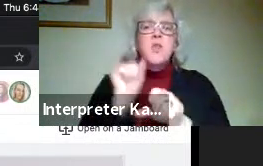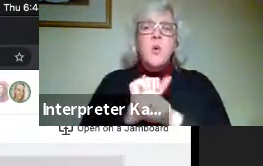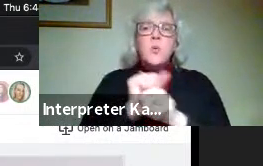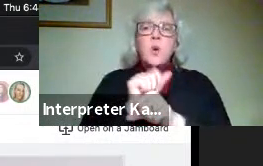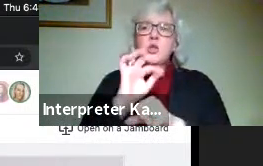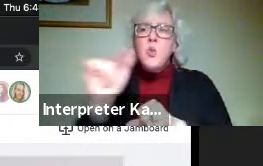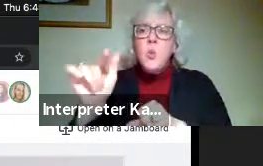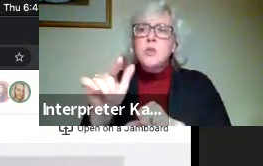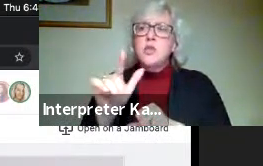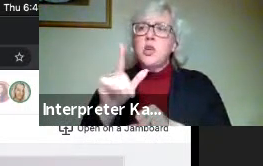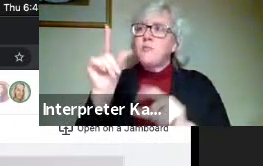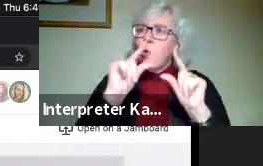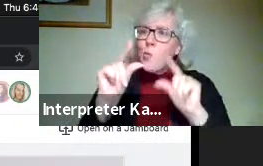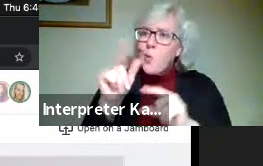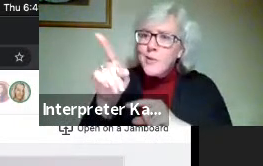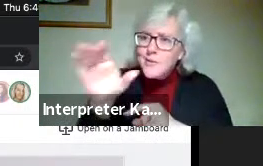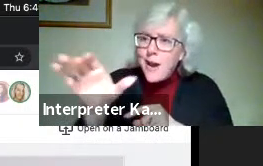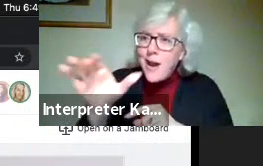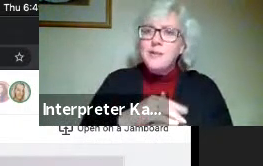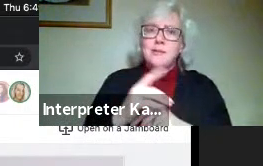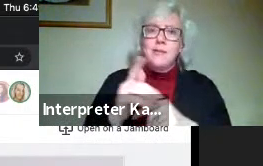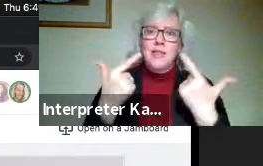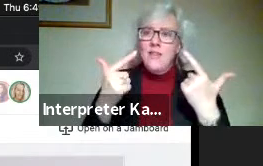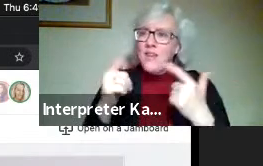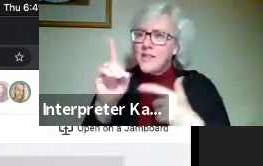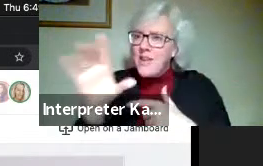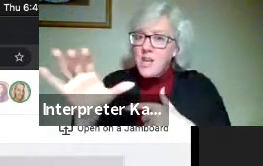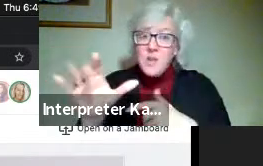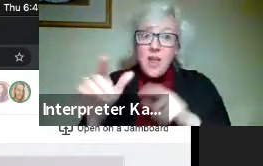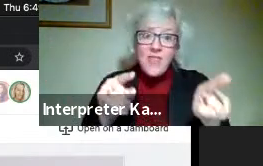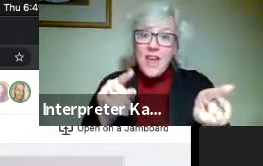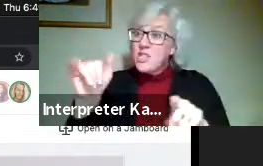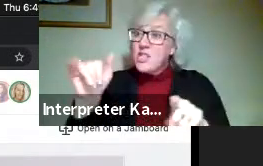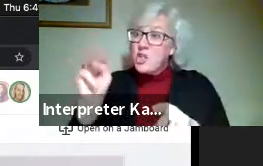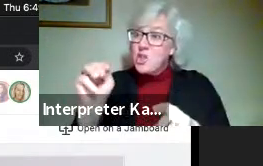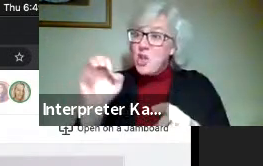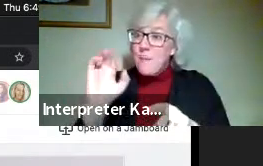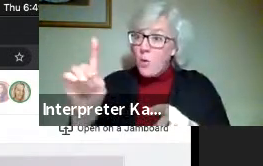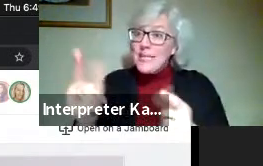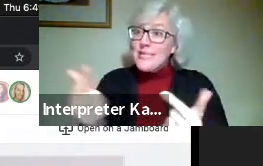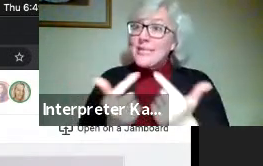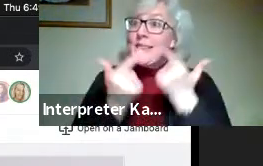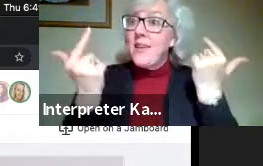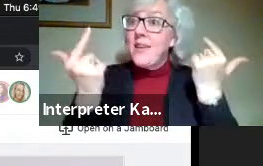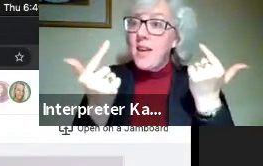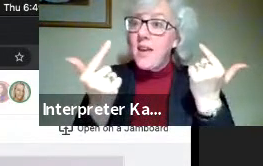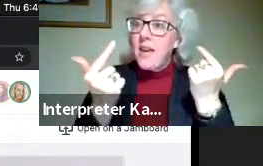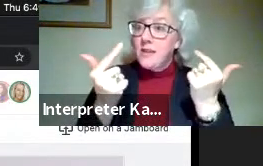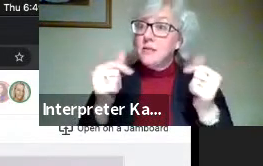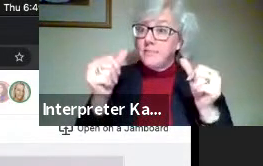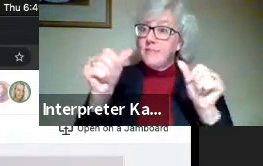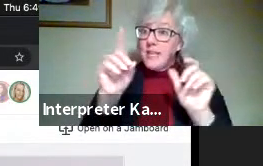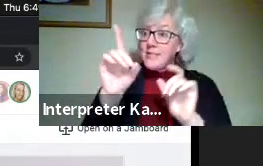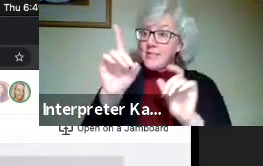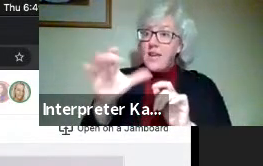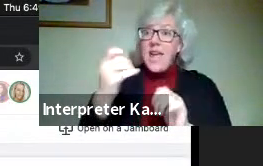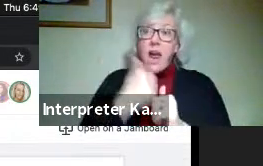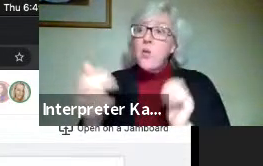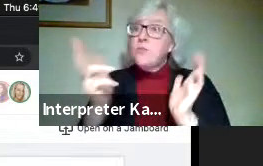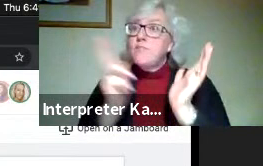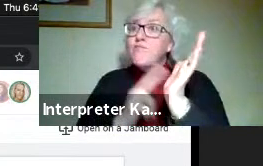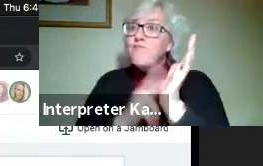Google docs as shared documents and living documents. That's what the Jamboard is. It's a living document. Everybody can log on during class.